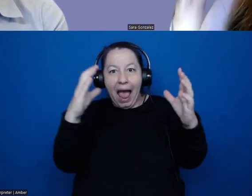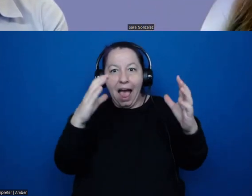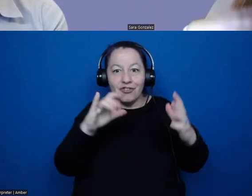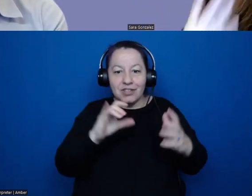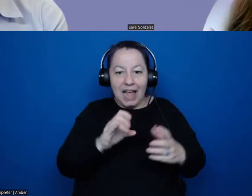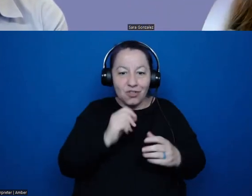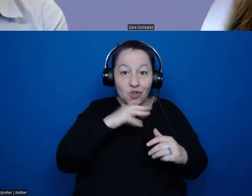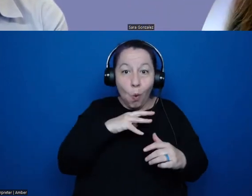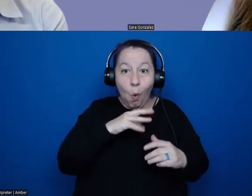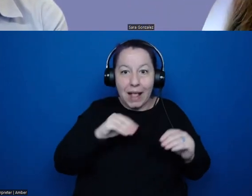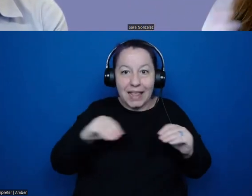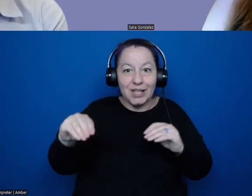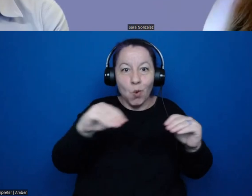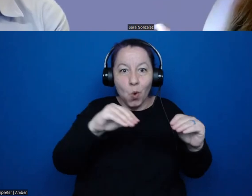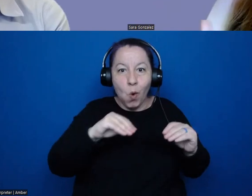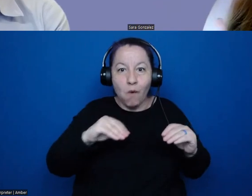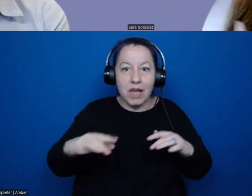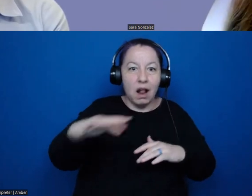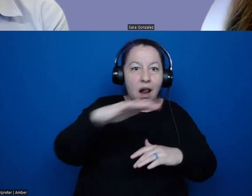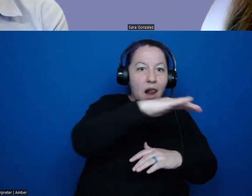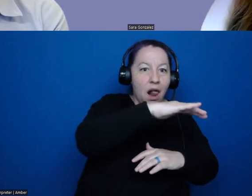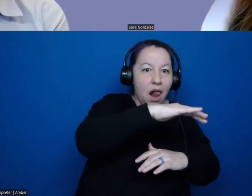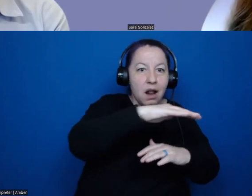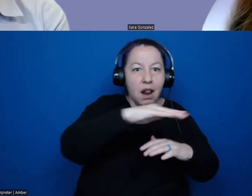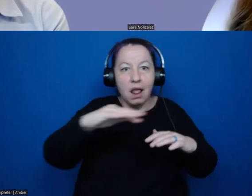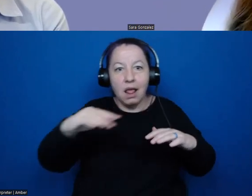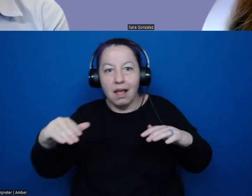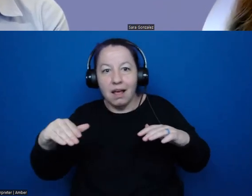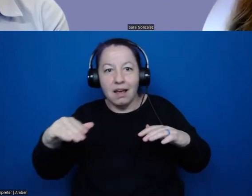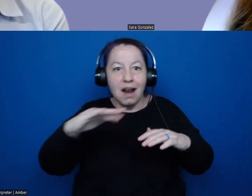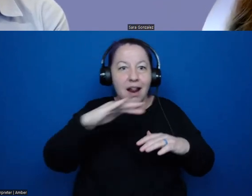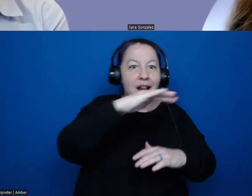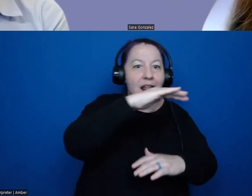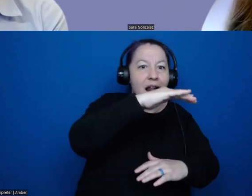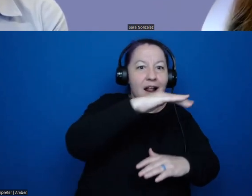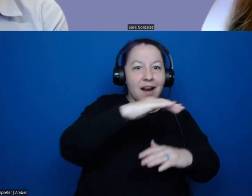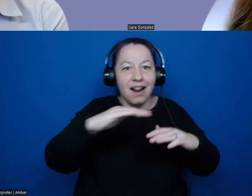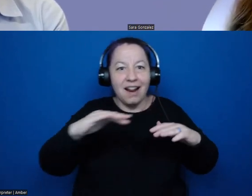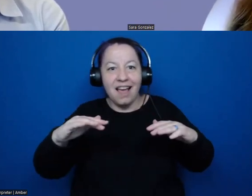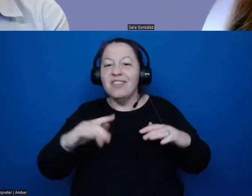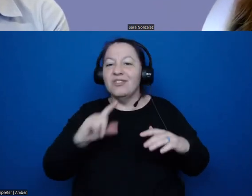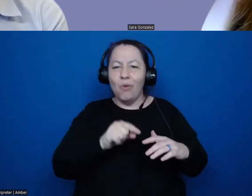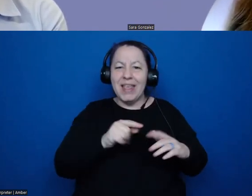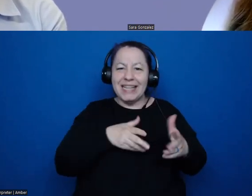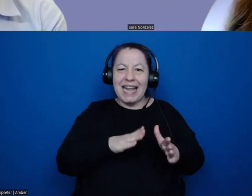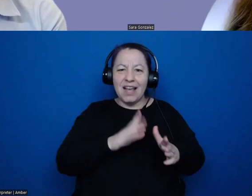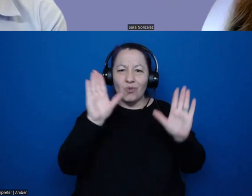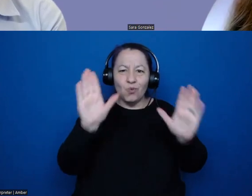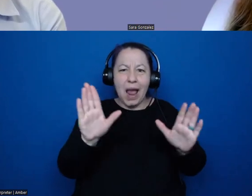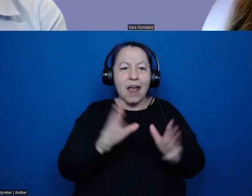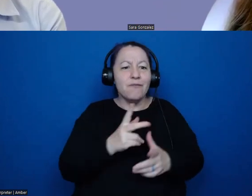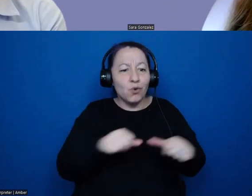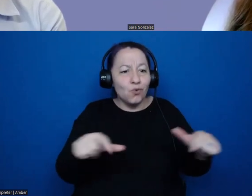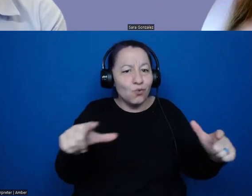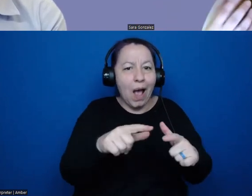That's a lot of movement. So this technique is great for both the tribal concerns and perspectives of ensuring that belongings don't go into the black